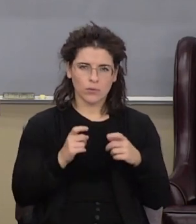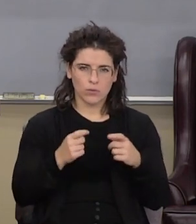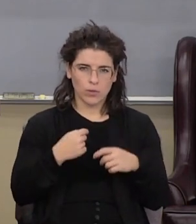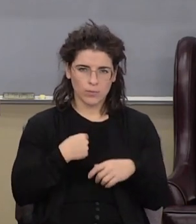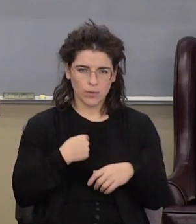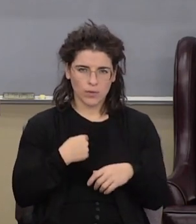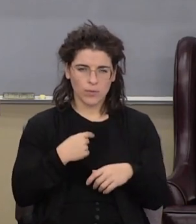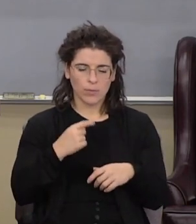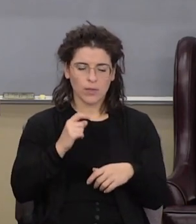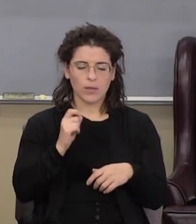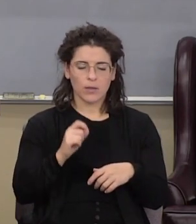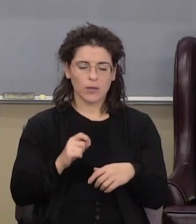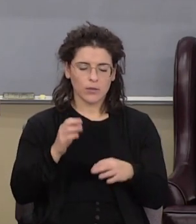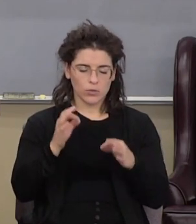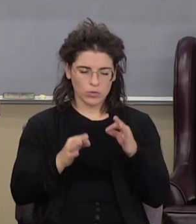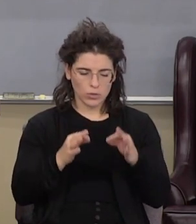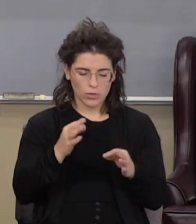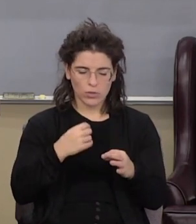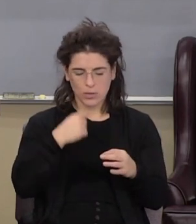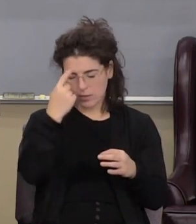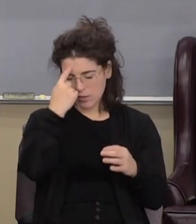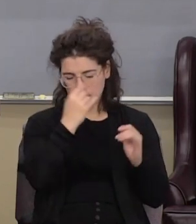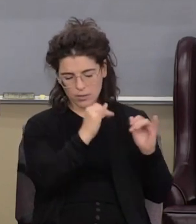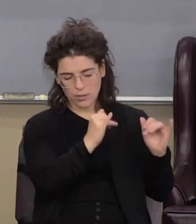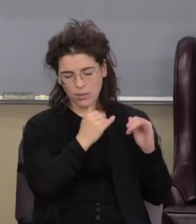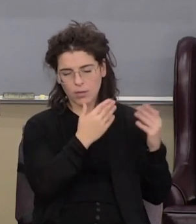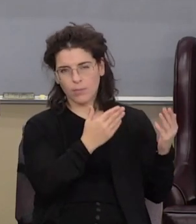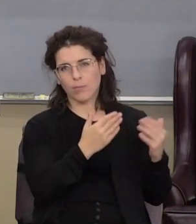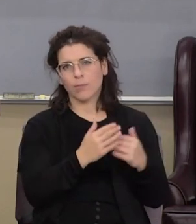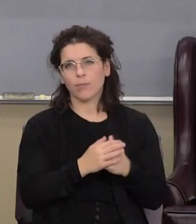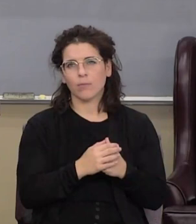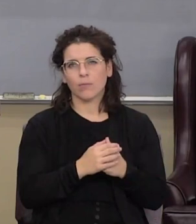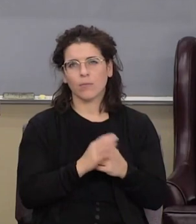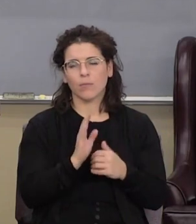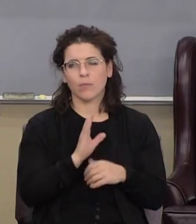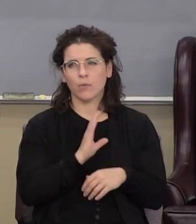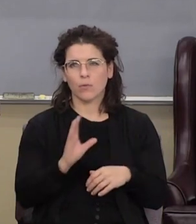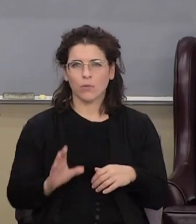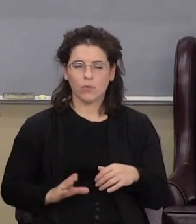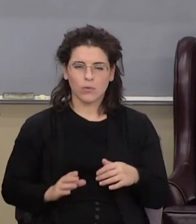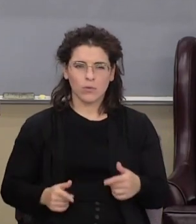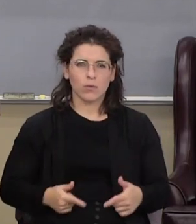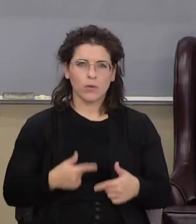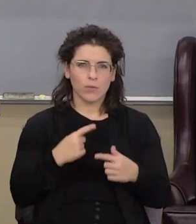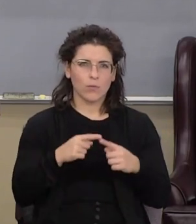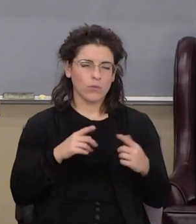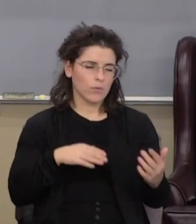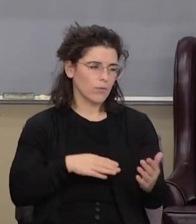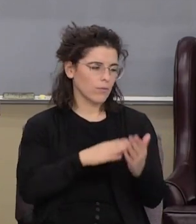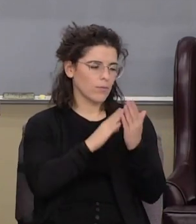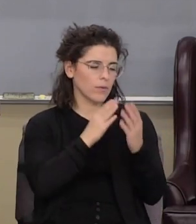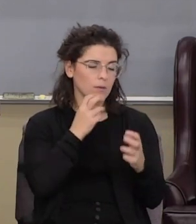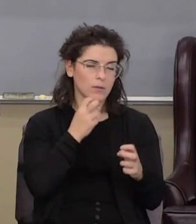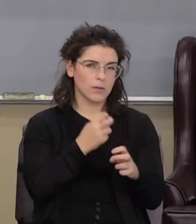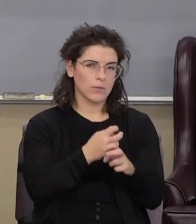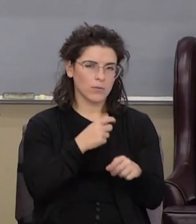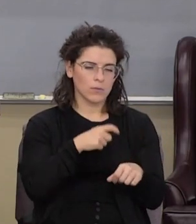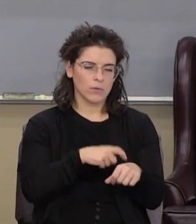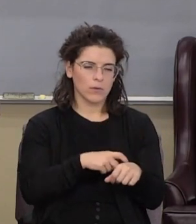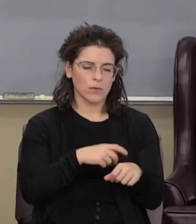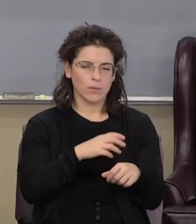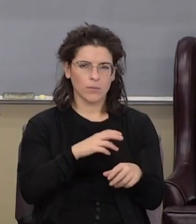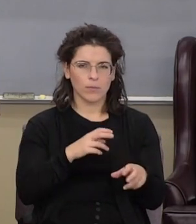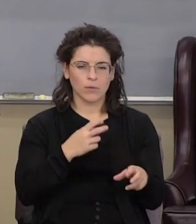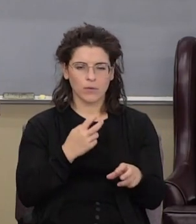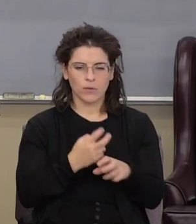because I thus judge I think like he thinks in your Christian life when you face difficulties and problems when you